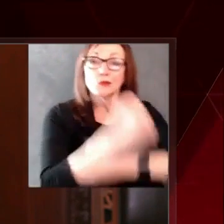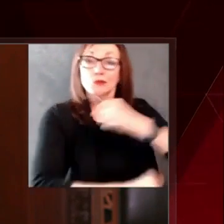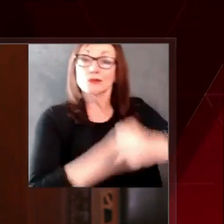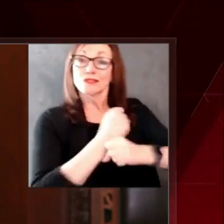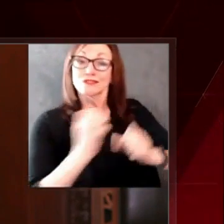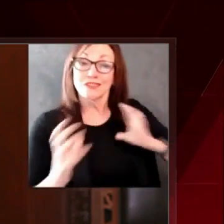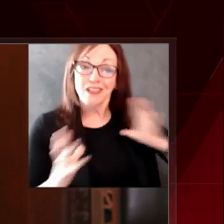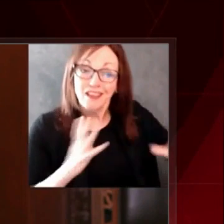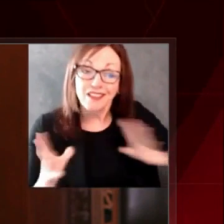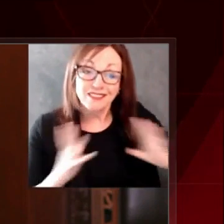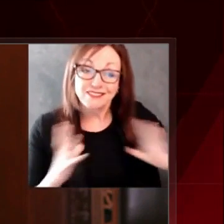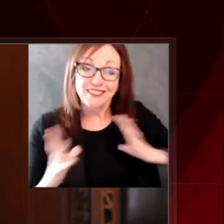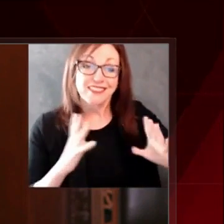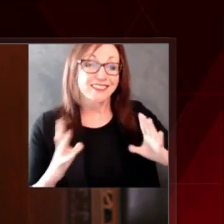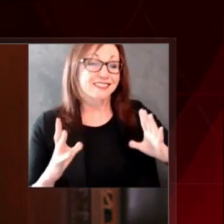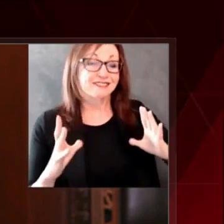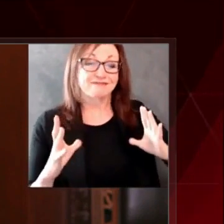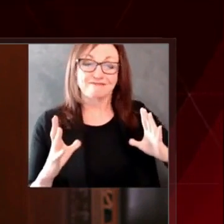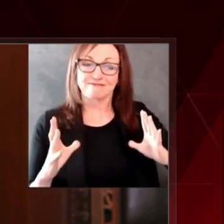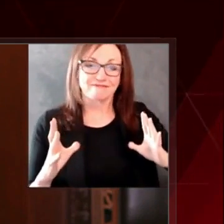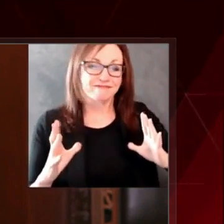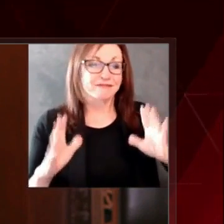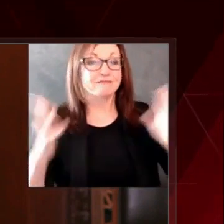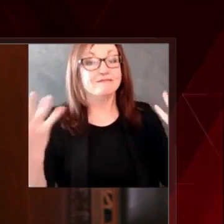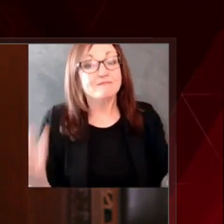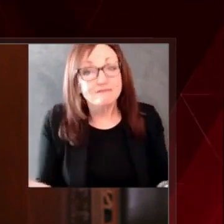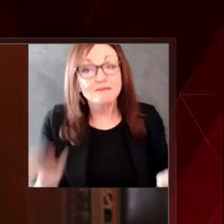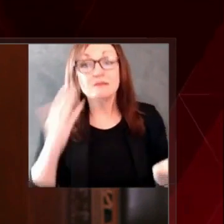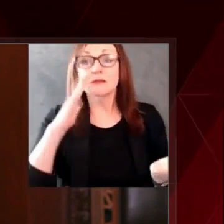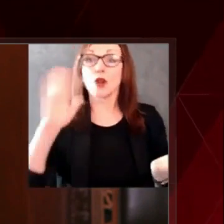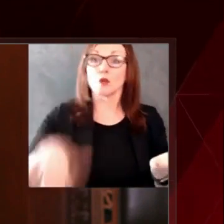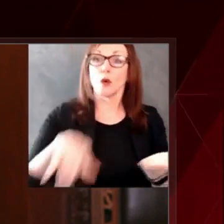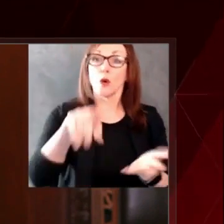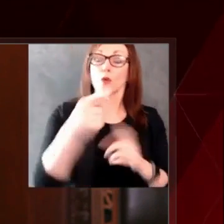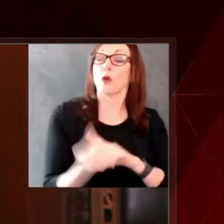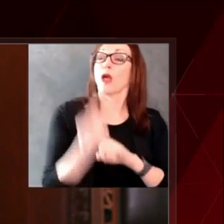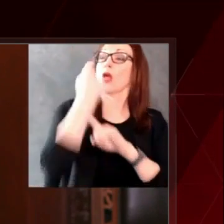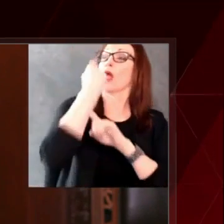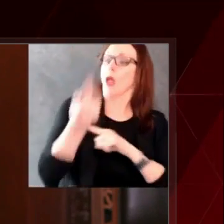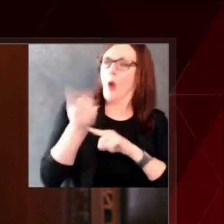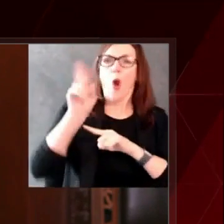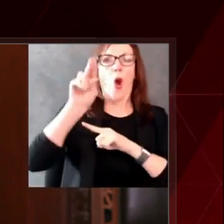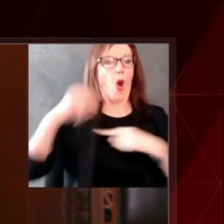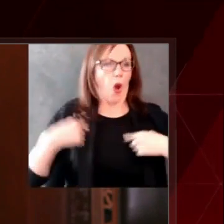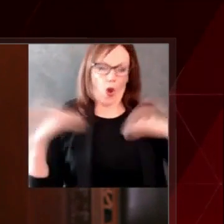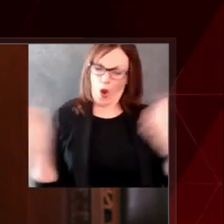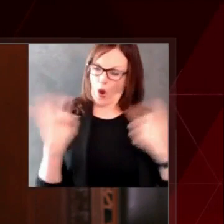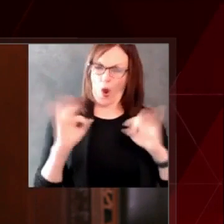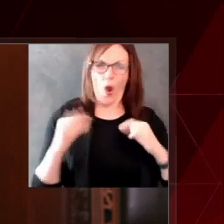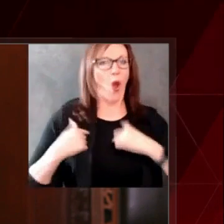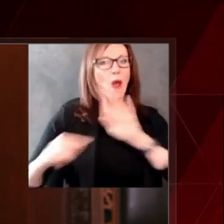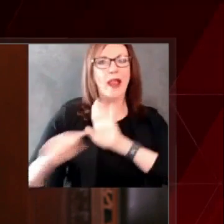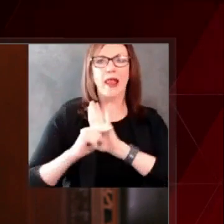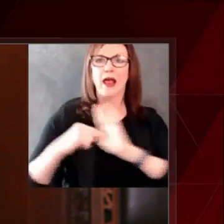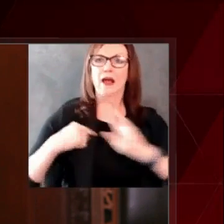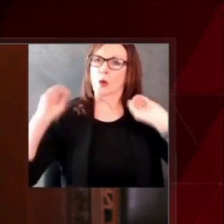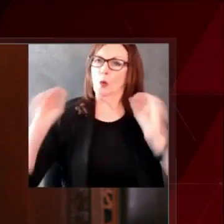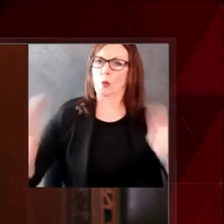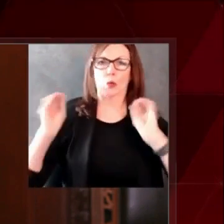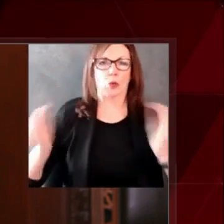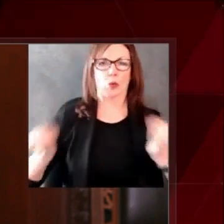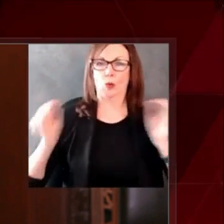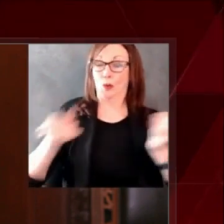test the next. So please continue to stay home whenever possible. Wear a mask whenever you have to go out